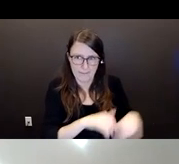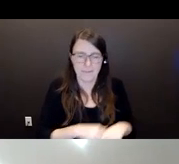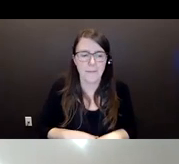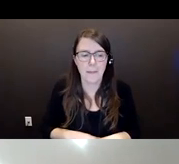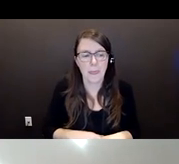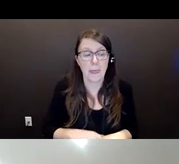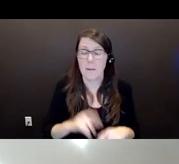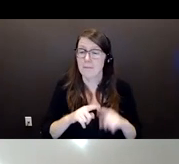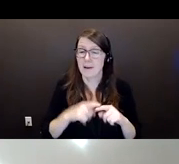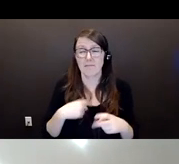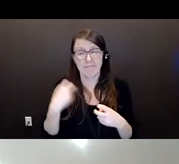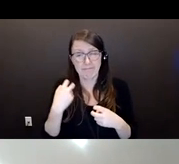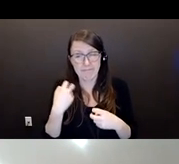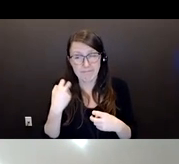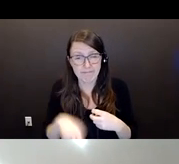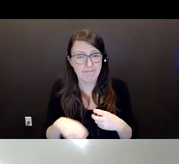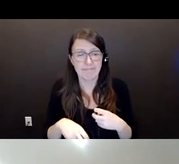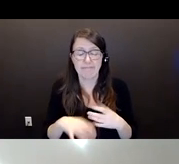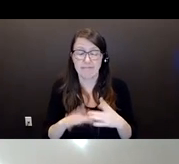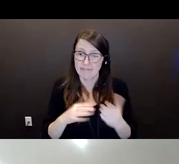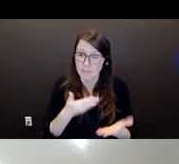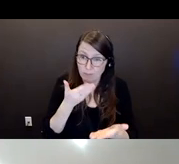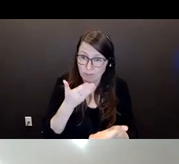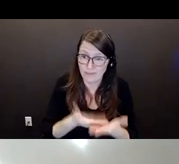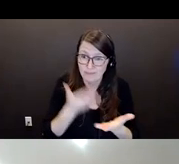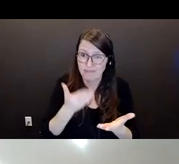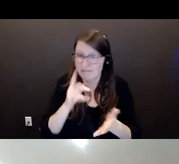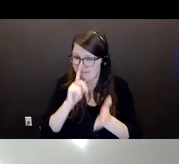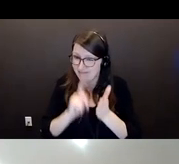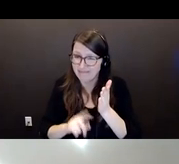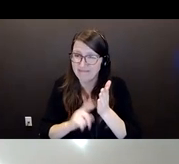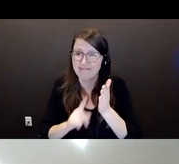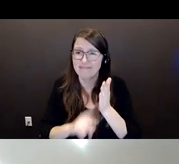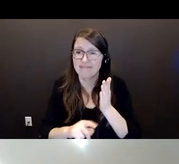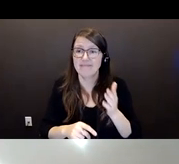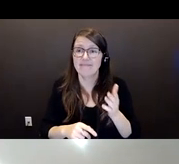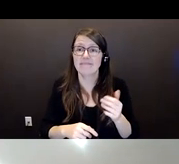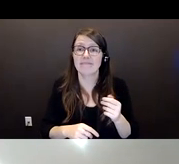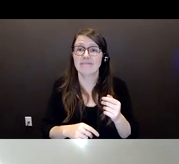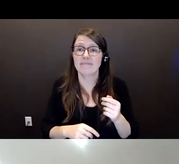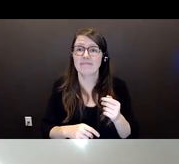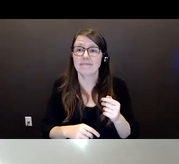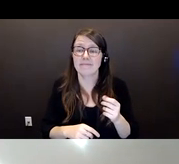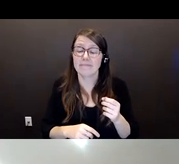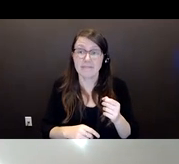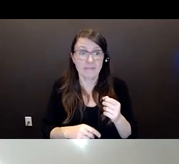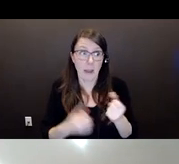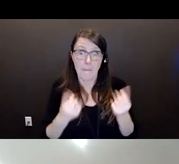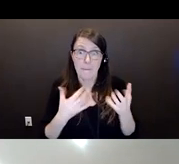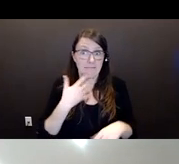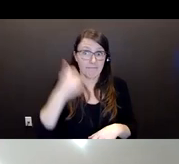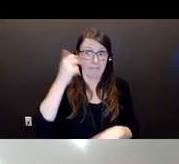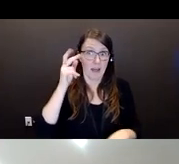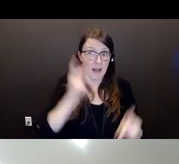in a number of distant situations, who do not want to be told that their own children, and there are